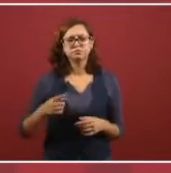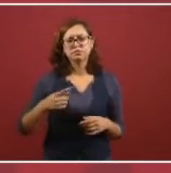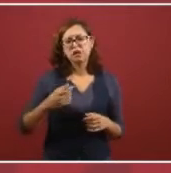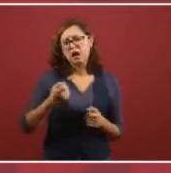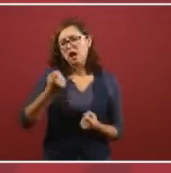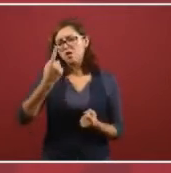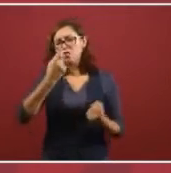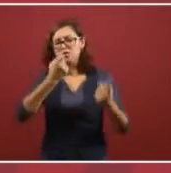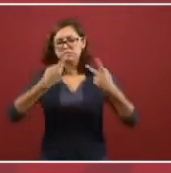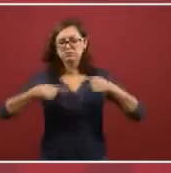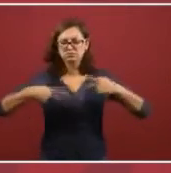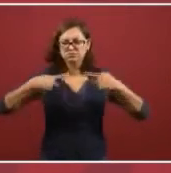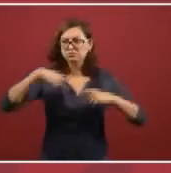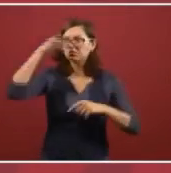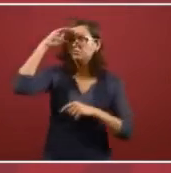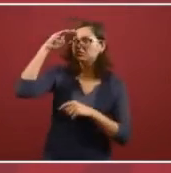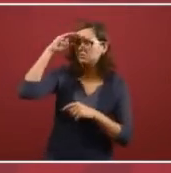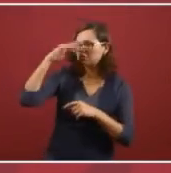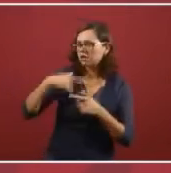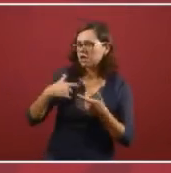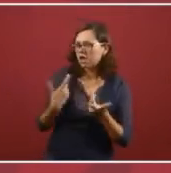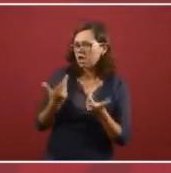And, uh, predictions that are given.